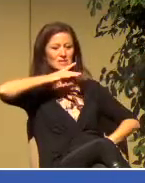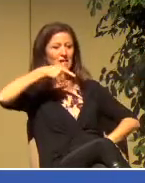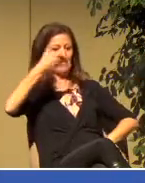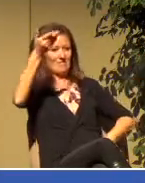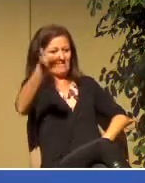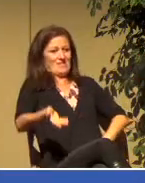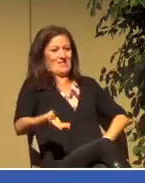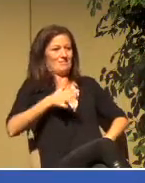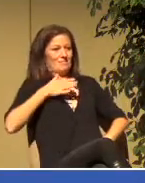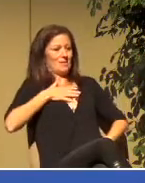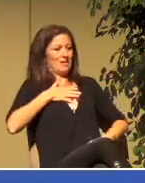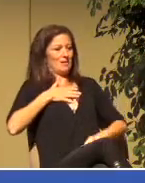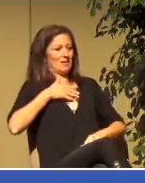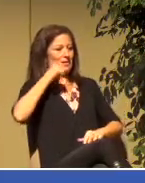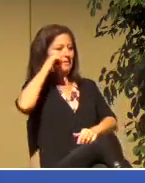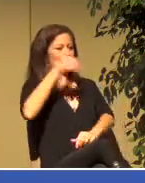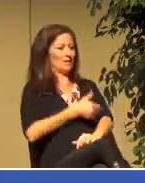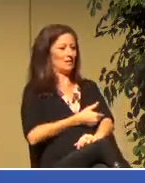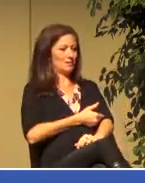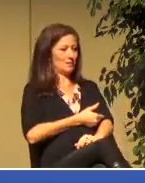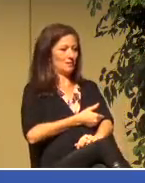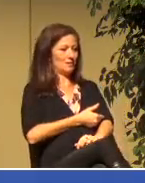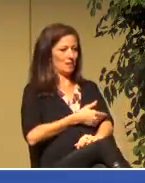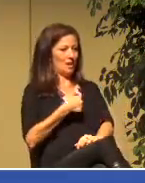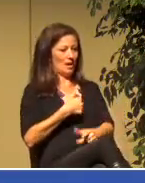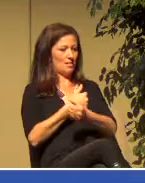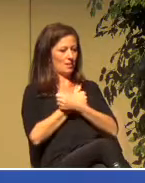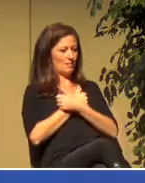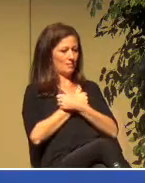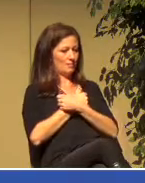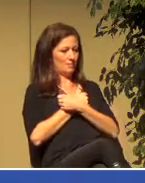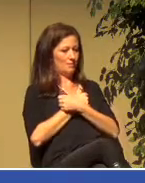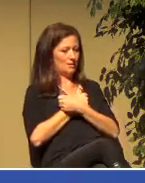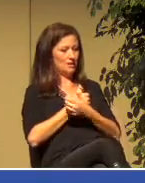my son whom I love.